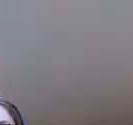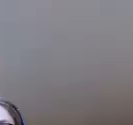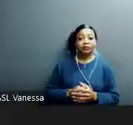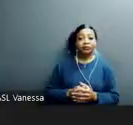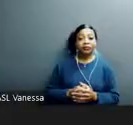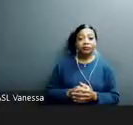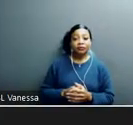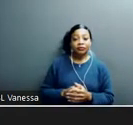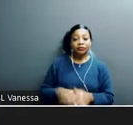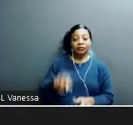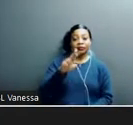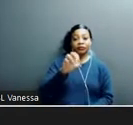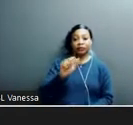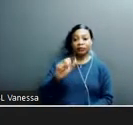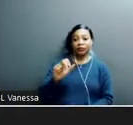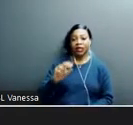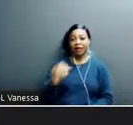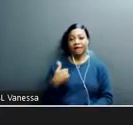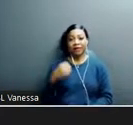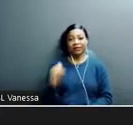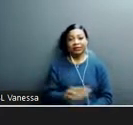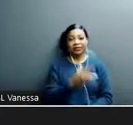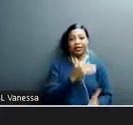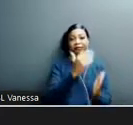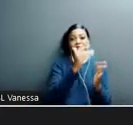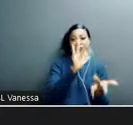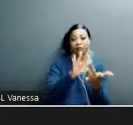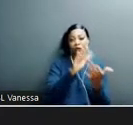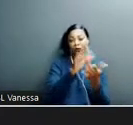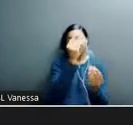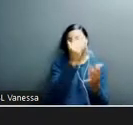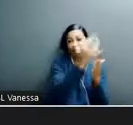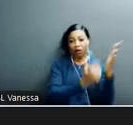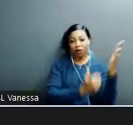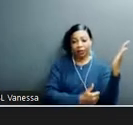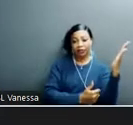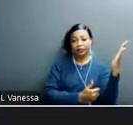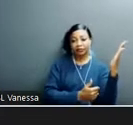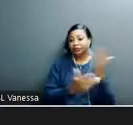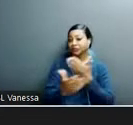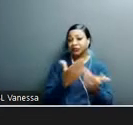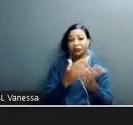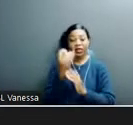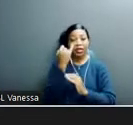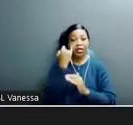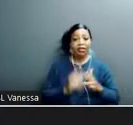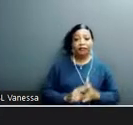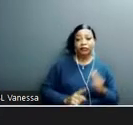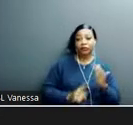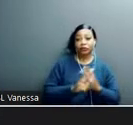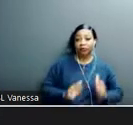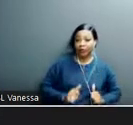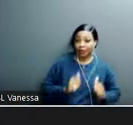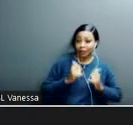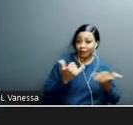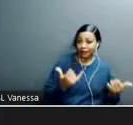everyone's contact information. Um, these will be made available. So whether you've attended live today, or if you're seeing